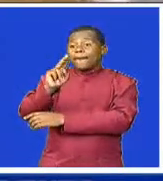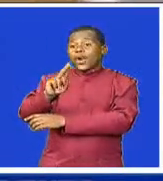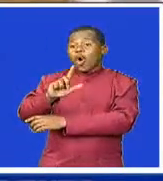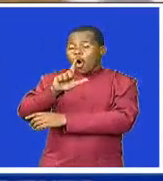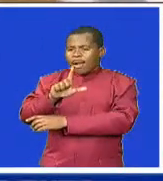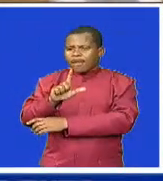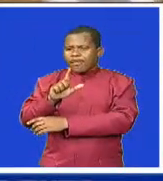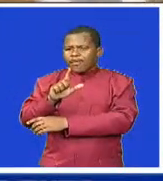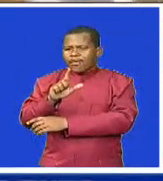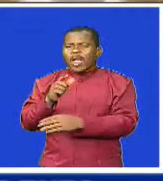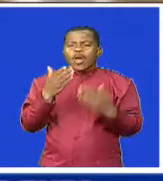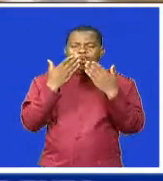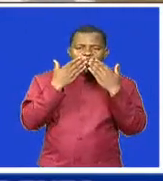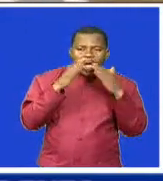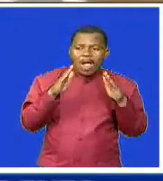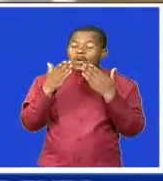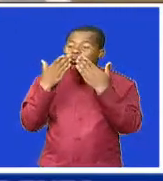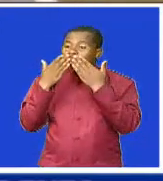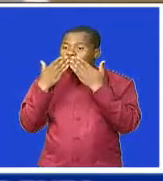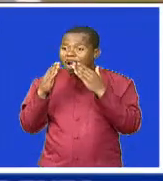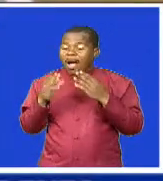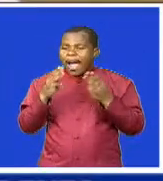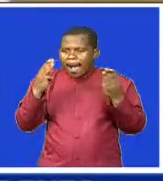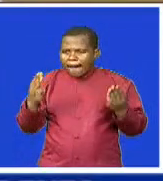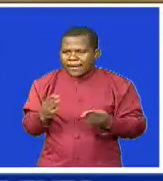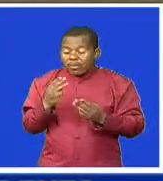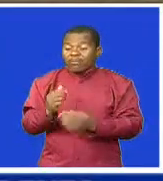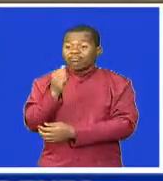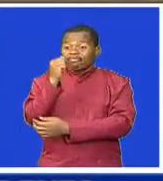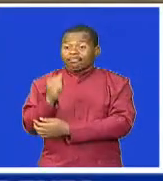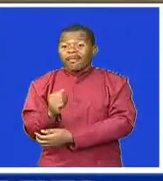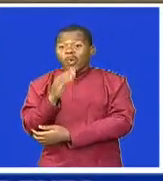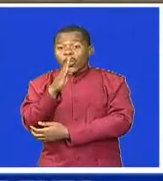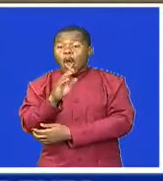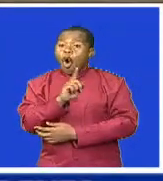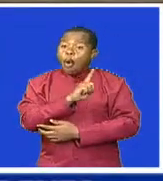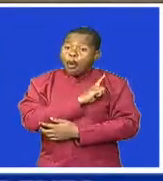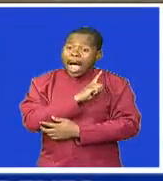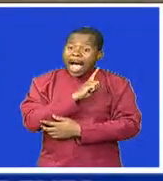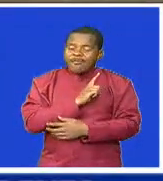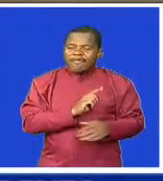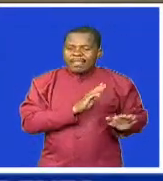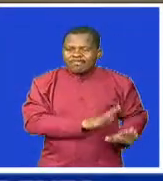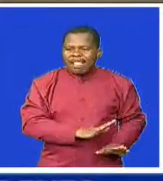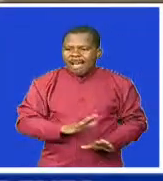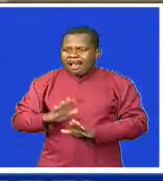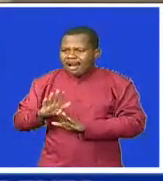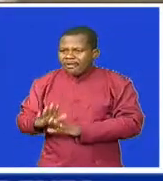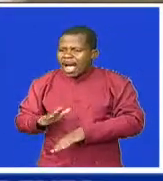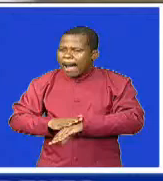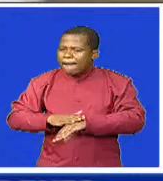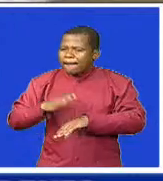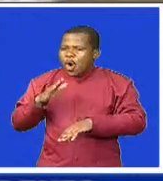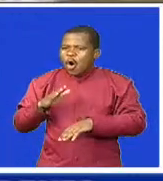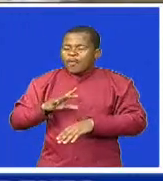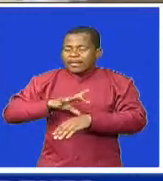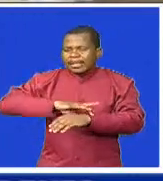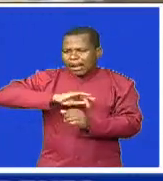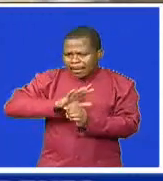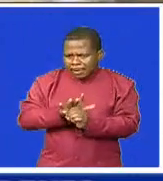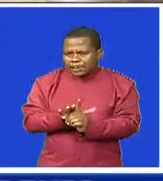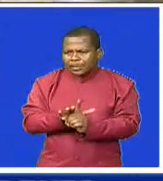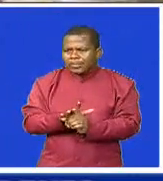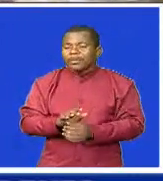food that was distributed to the residents of Ezuluni on Thursday was purchased with part of the 500,000 emalangeni which was donated